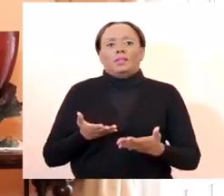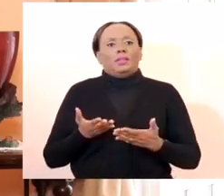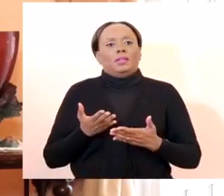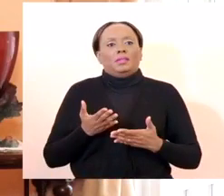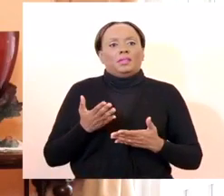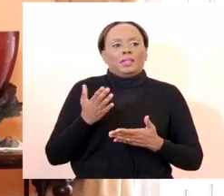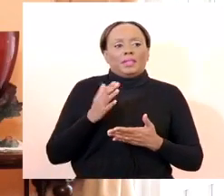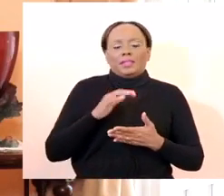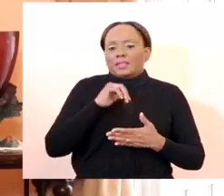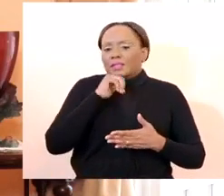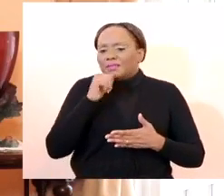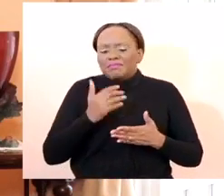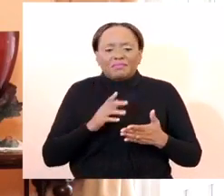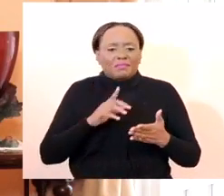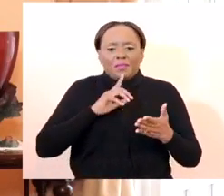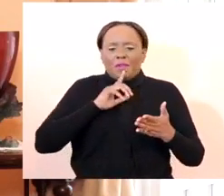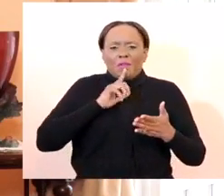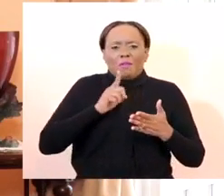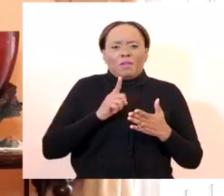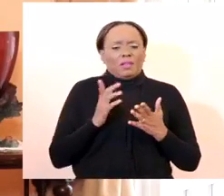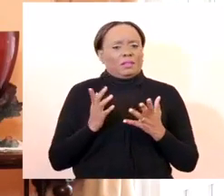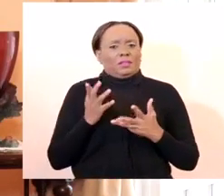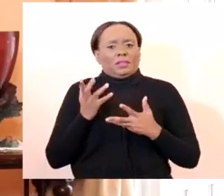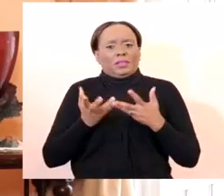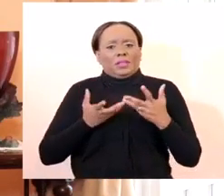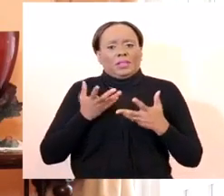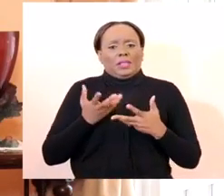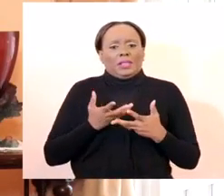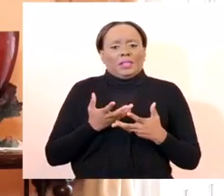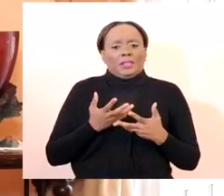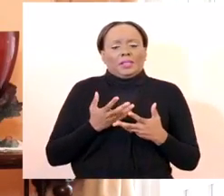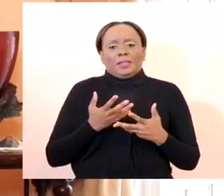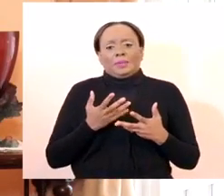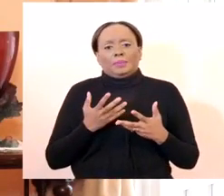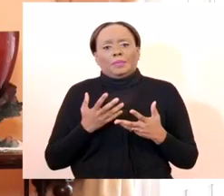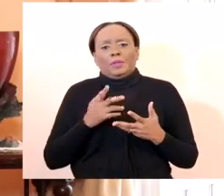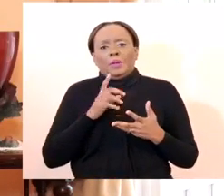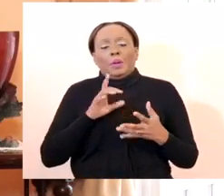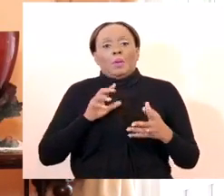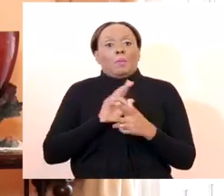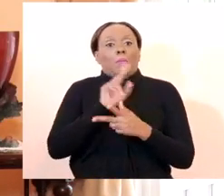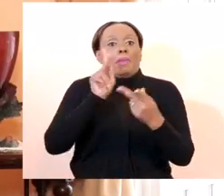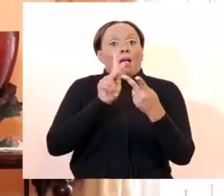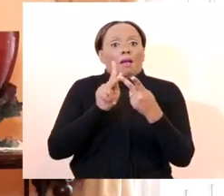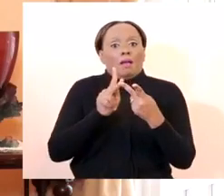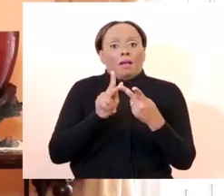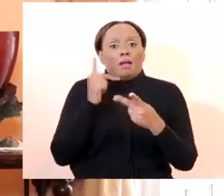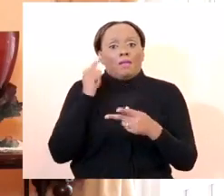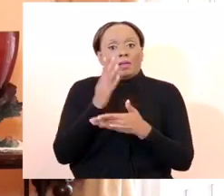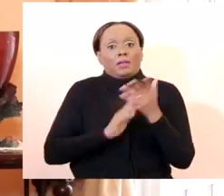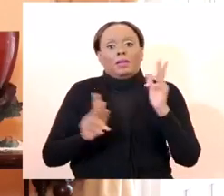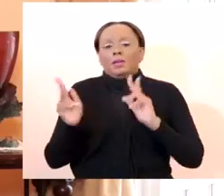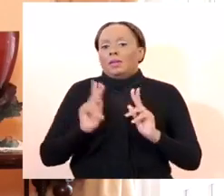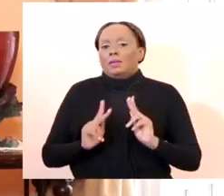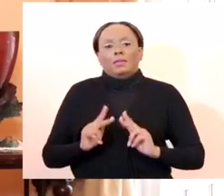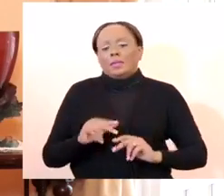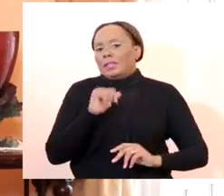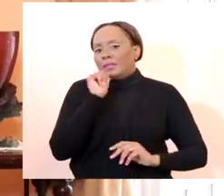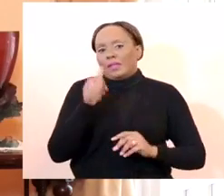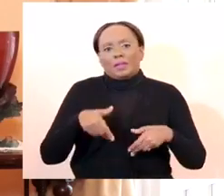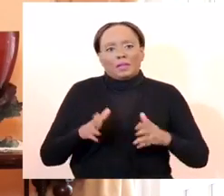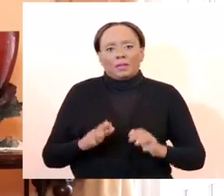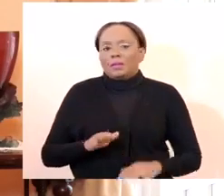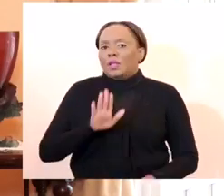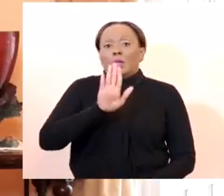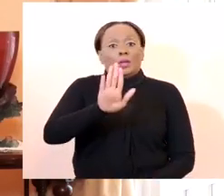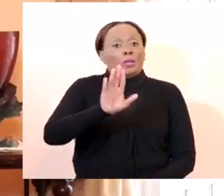the health of all Barbadians. So you will not be allowed to bring your domestic worker into work, you will not be allowed to bring your